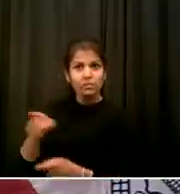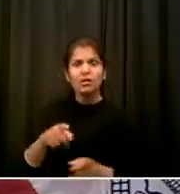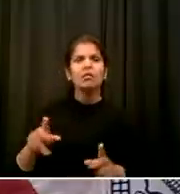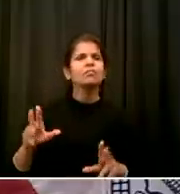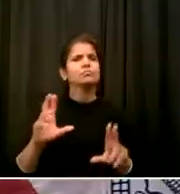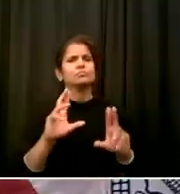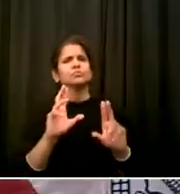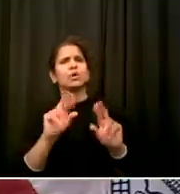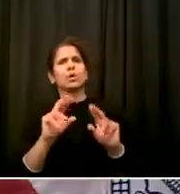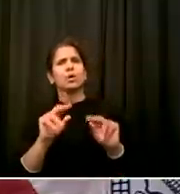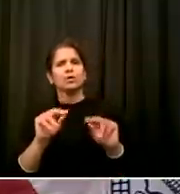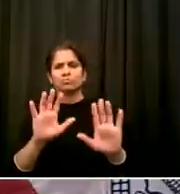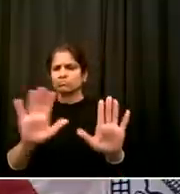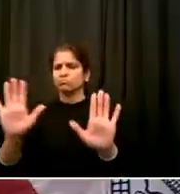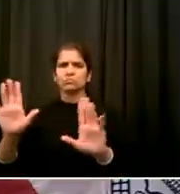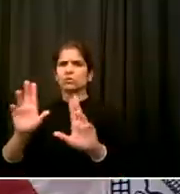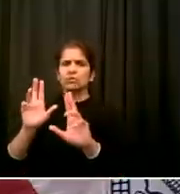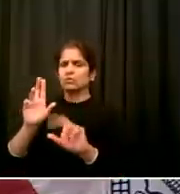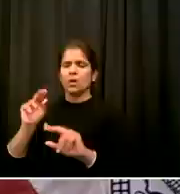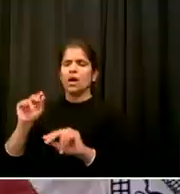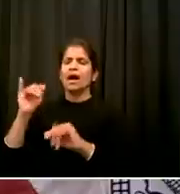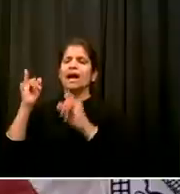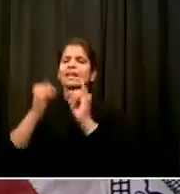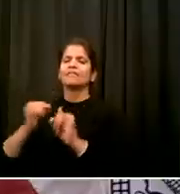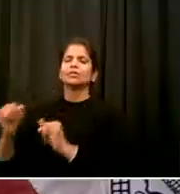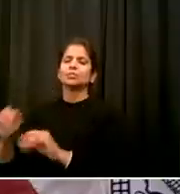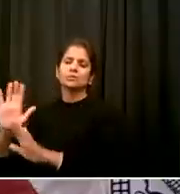to propose something later It's what you're doing over the next month